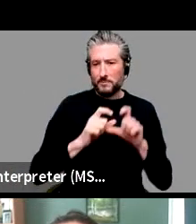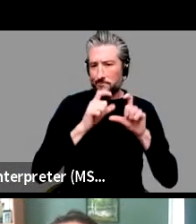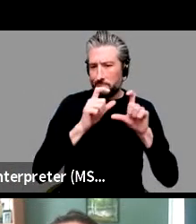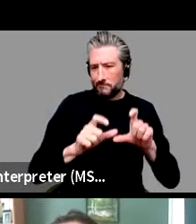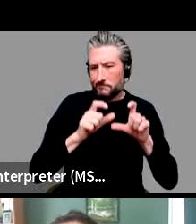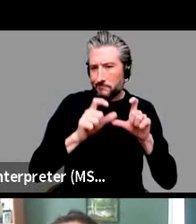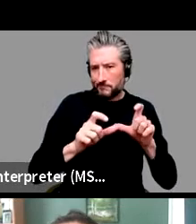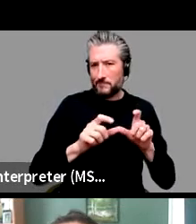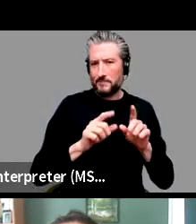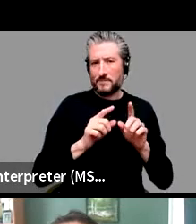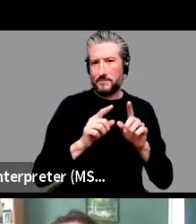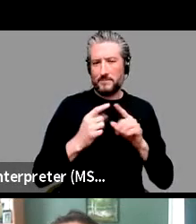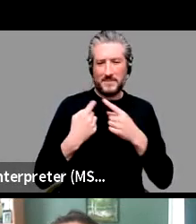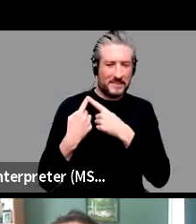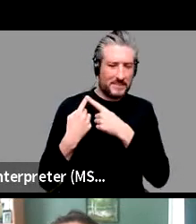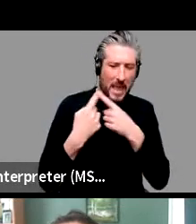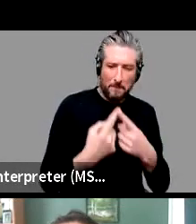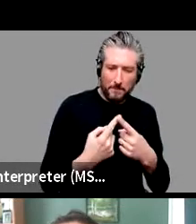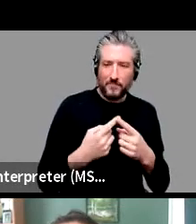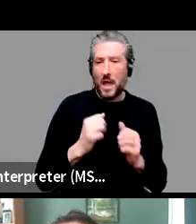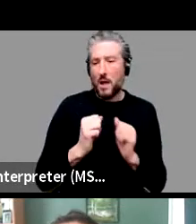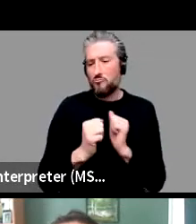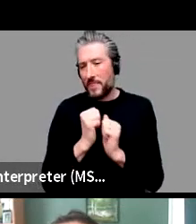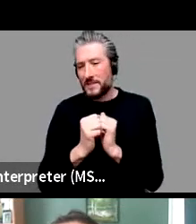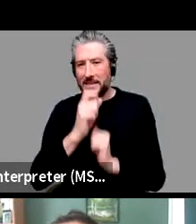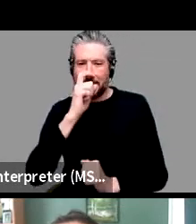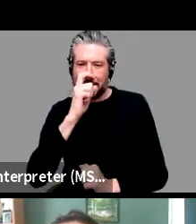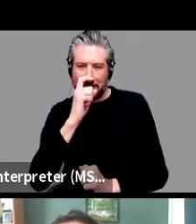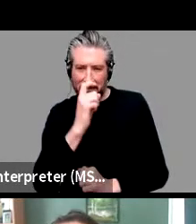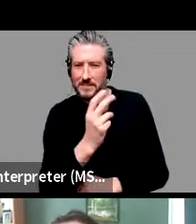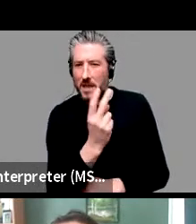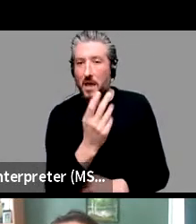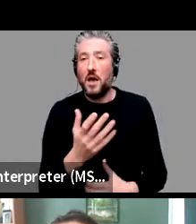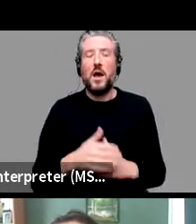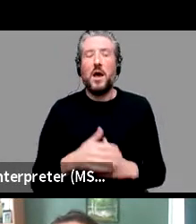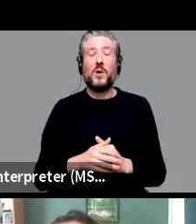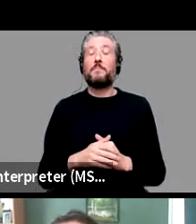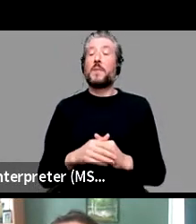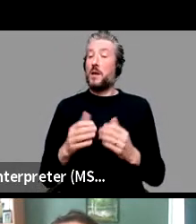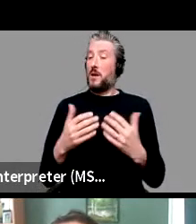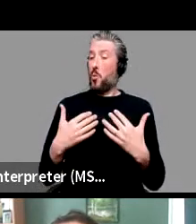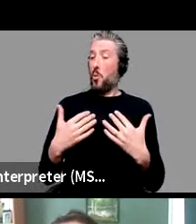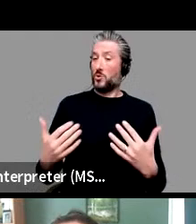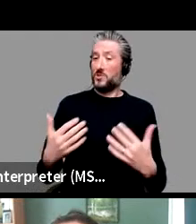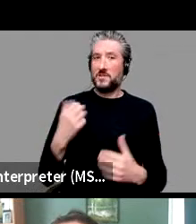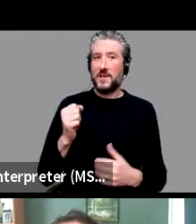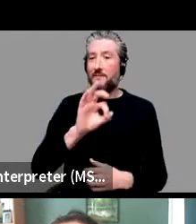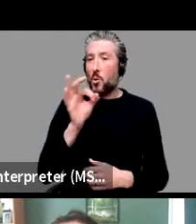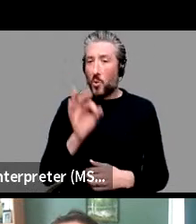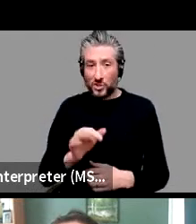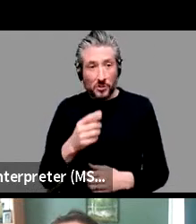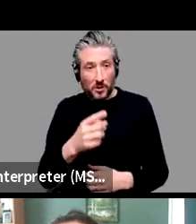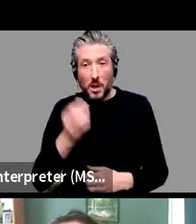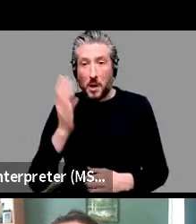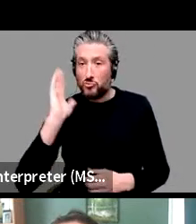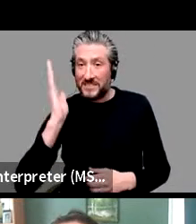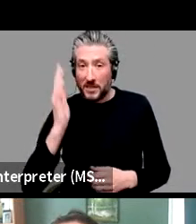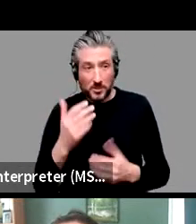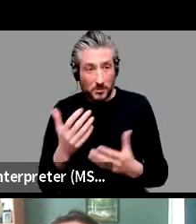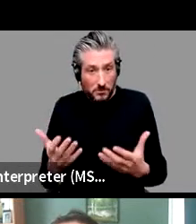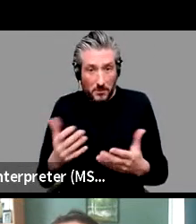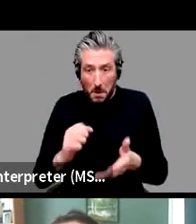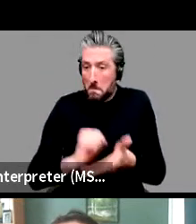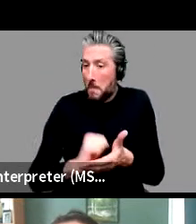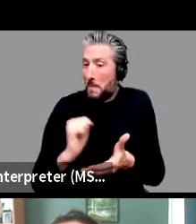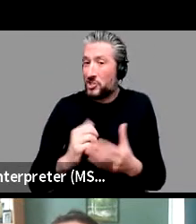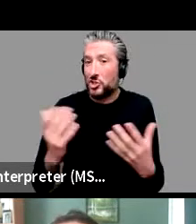all. Yeah. So we, so we did have a question about this on the floor and that was just, is that published anywhere? Is that material available? Oh, well, thank you. I,